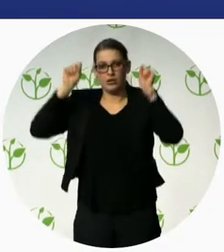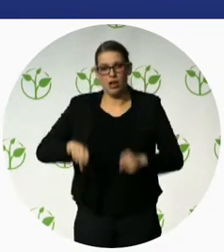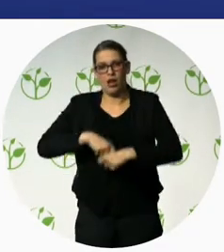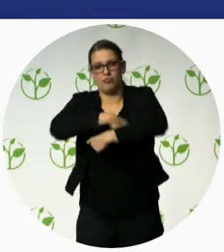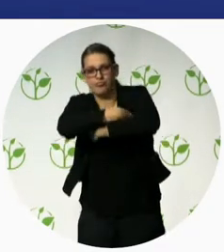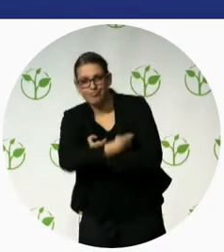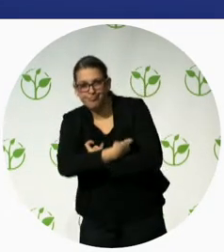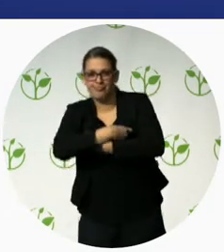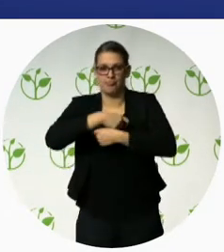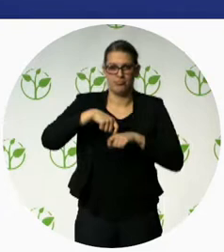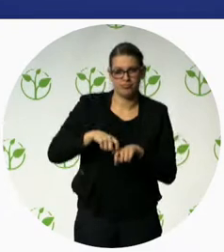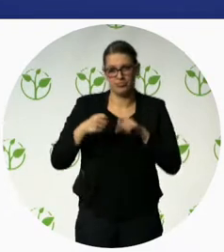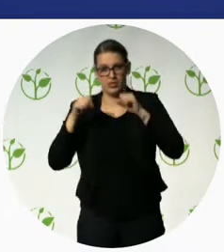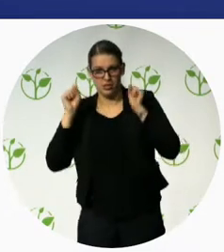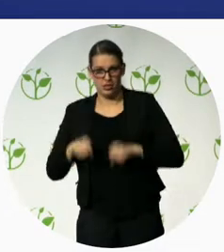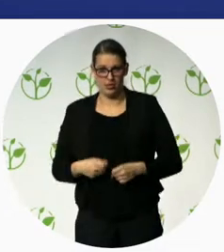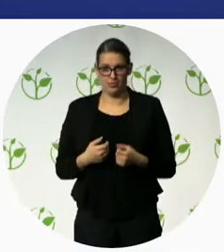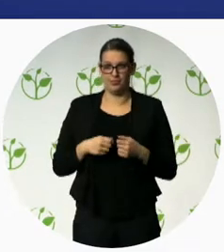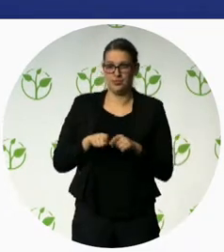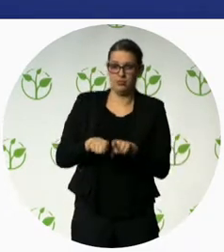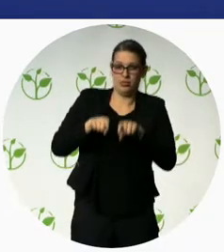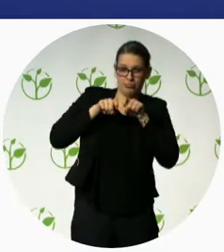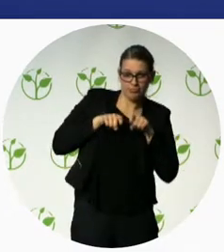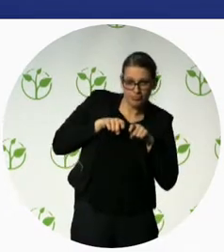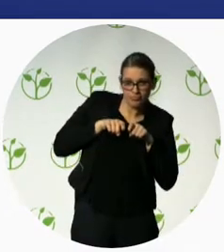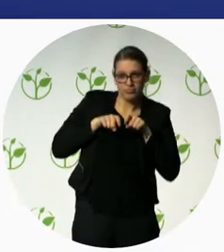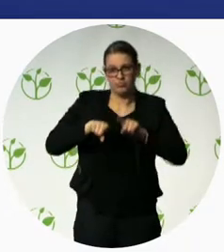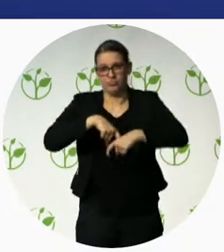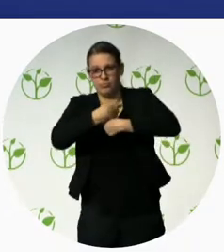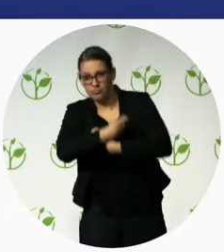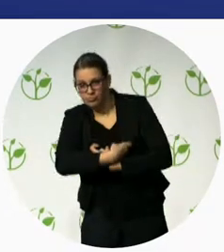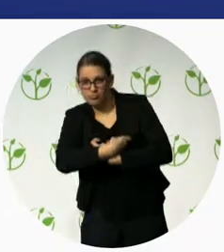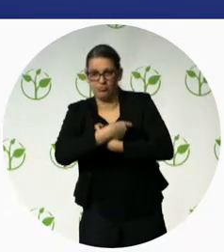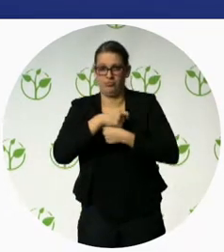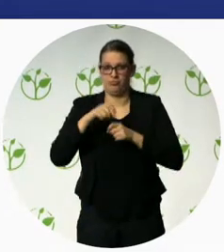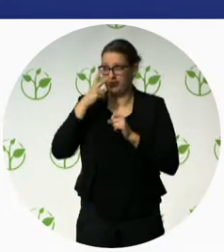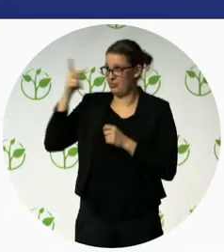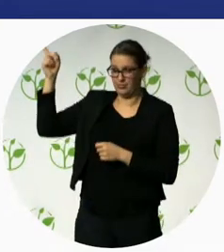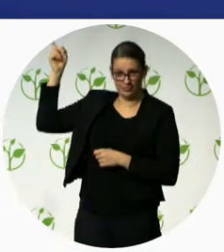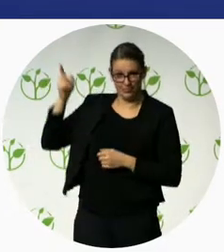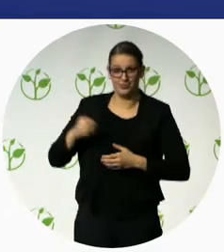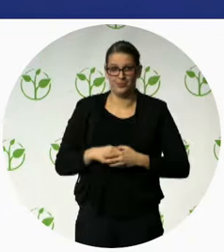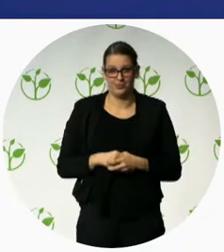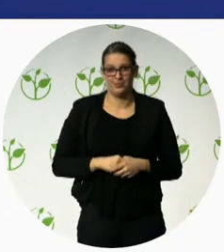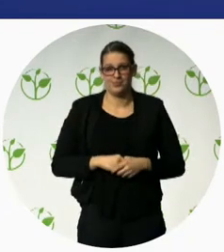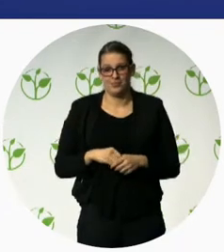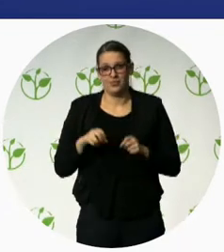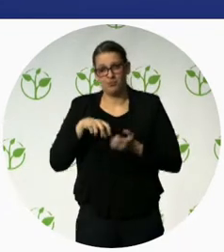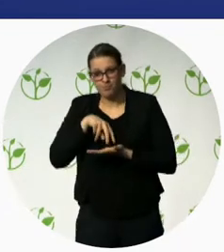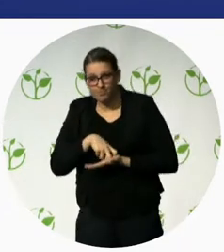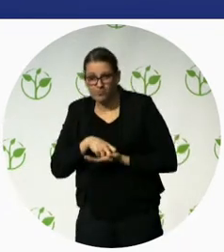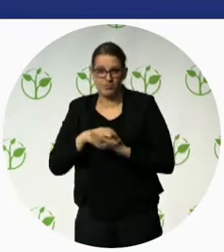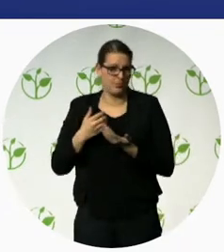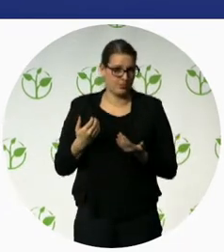as you can see here you know these are patients using the Jaipur foot they can squat sit cross-legged it costs just